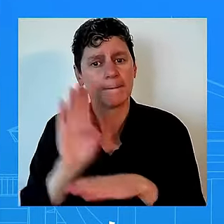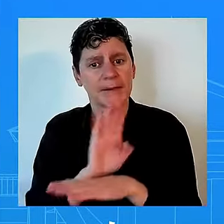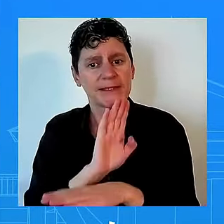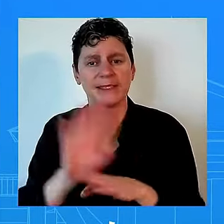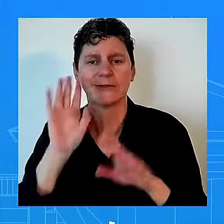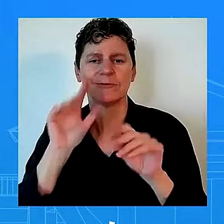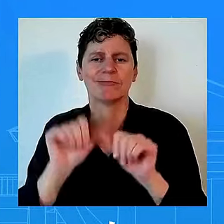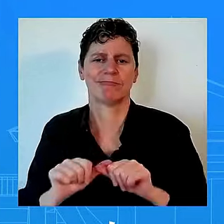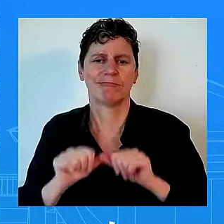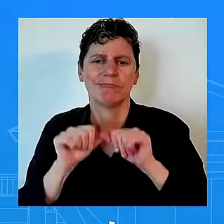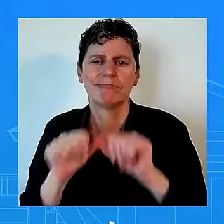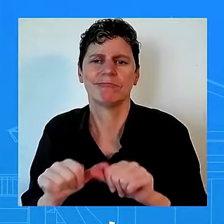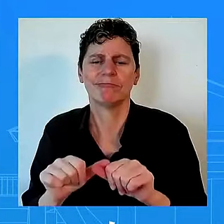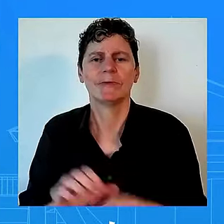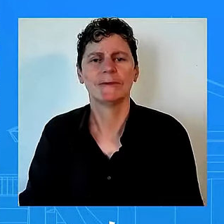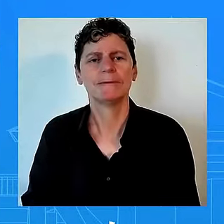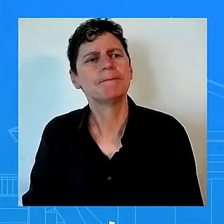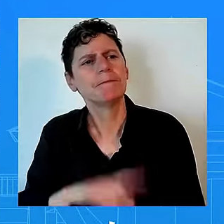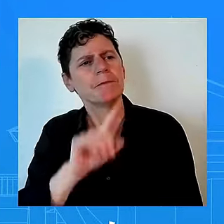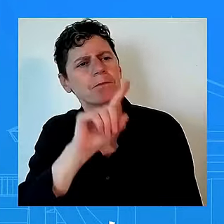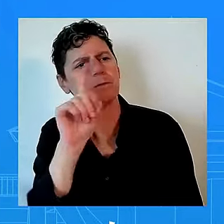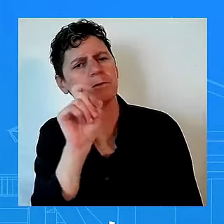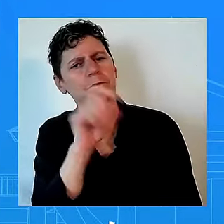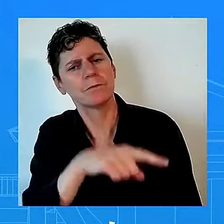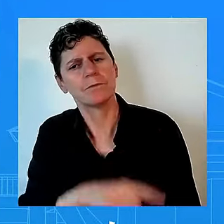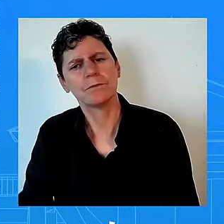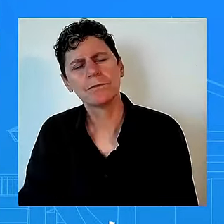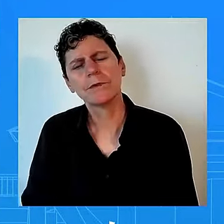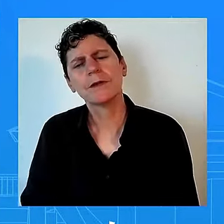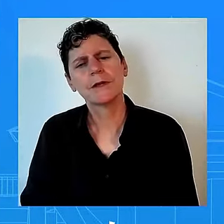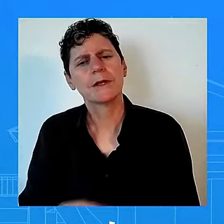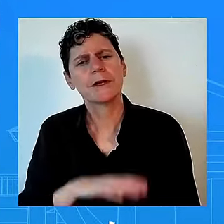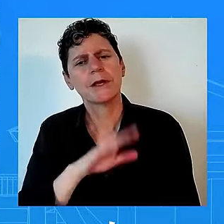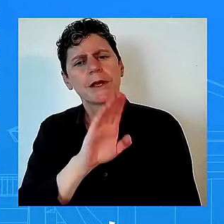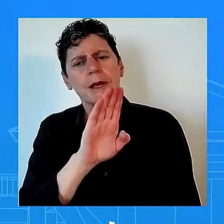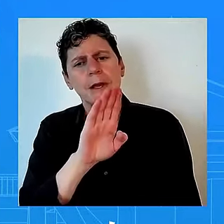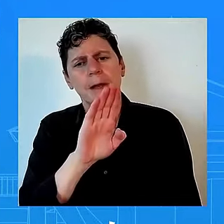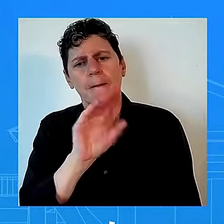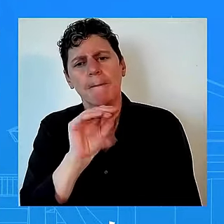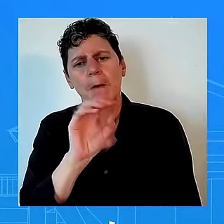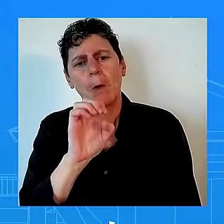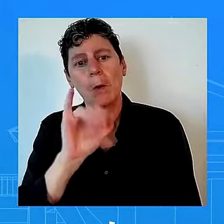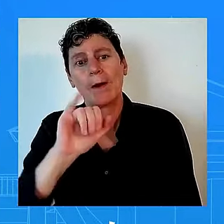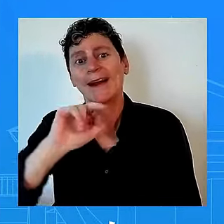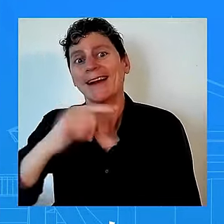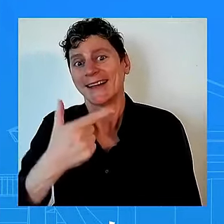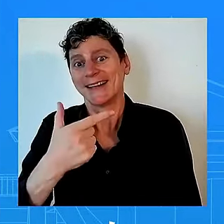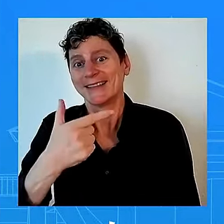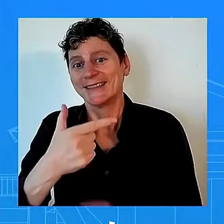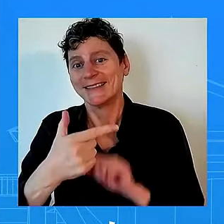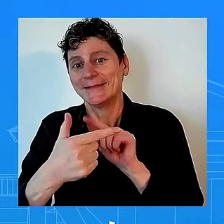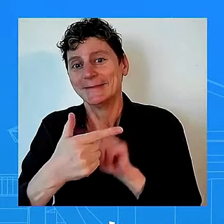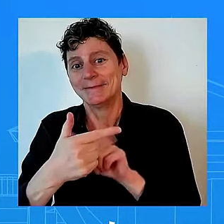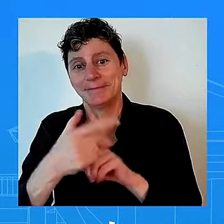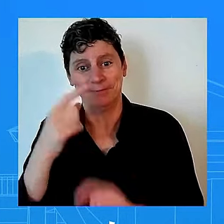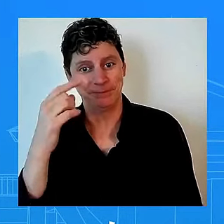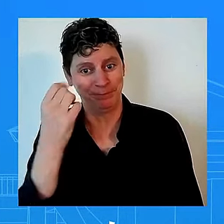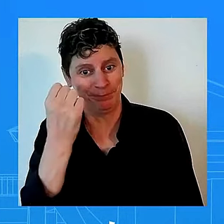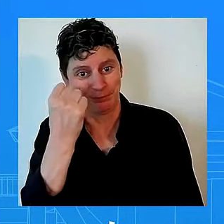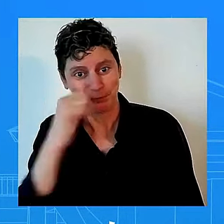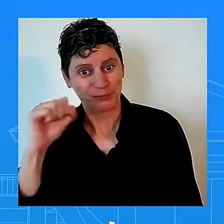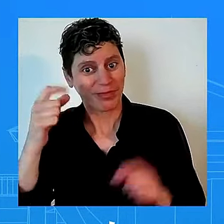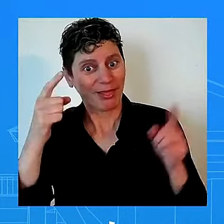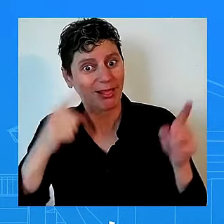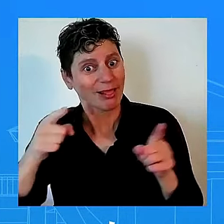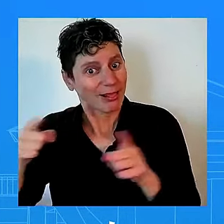does the white house believe that there is an immediate economic impact from this right so uh we're in touch with um